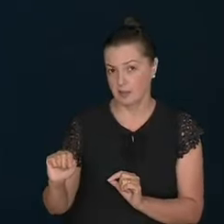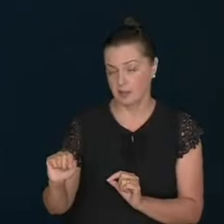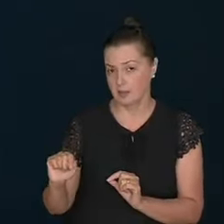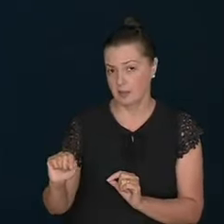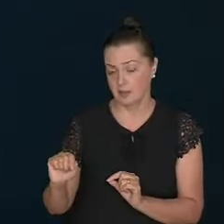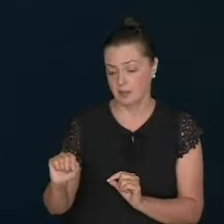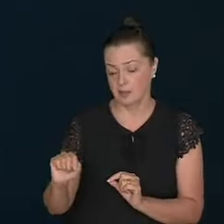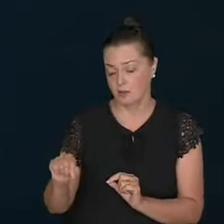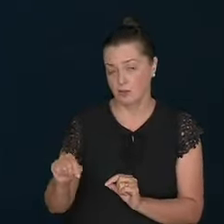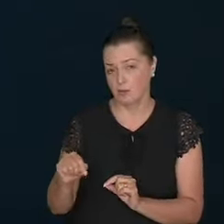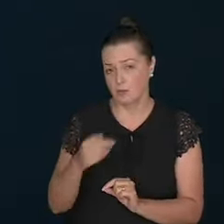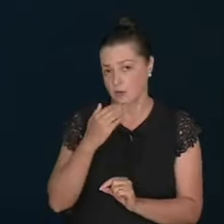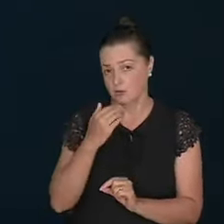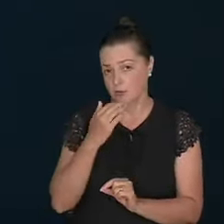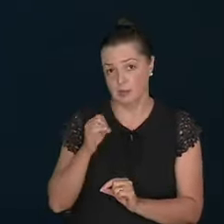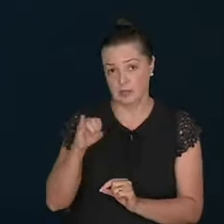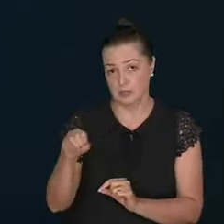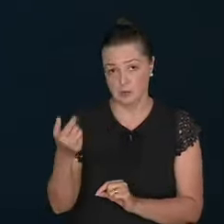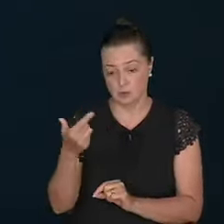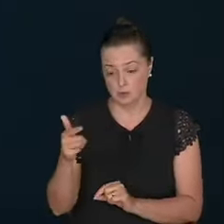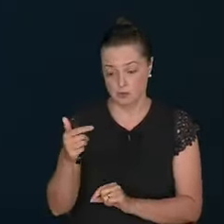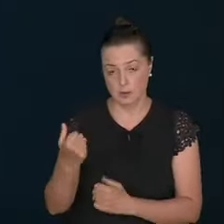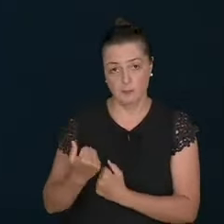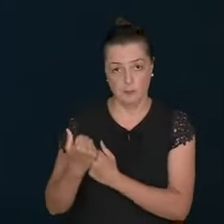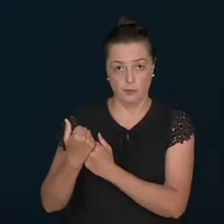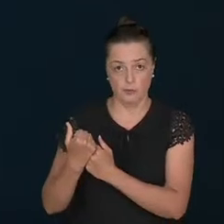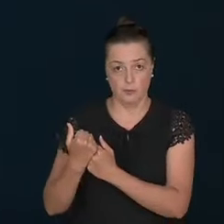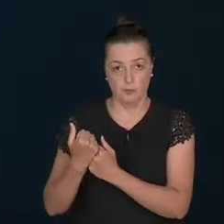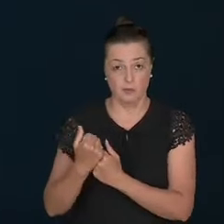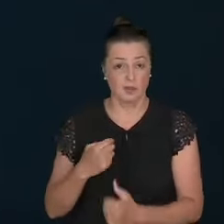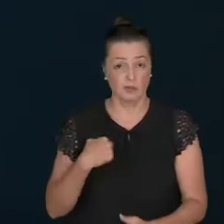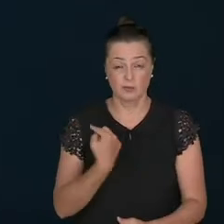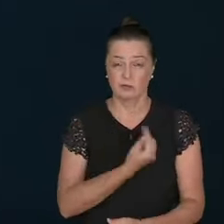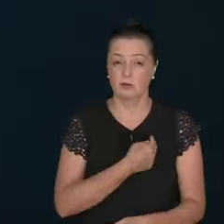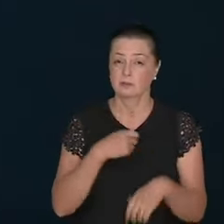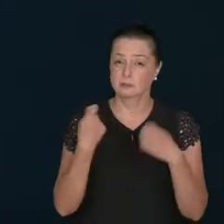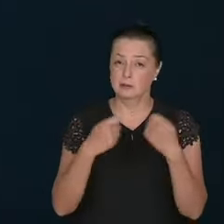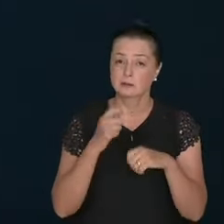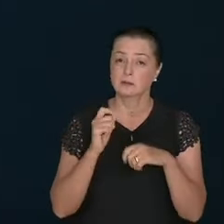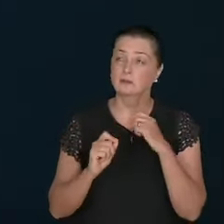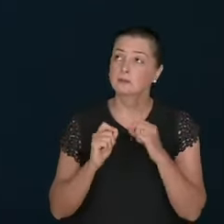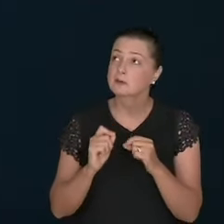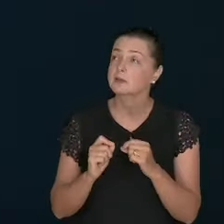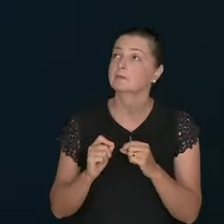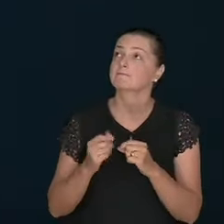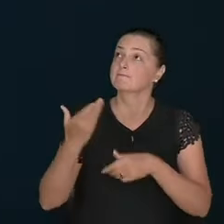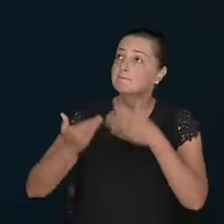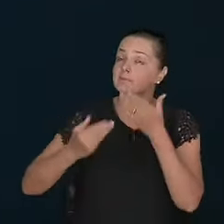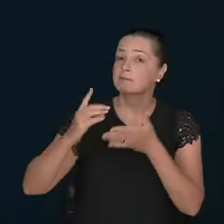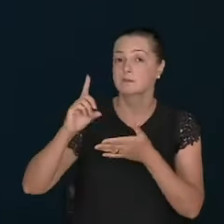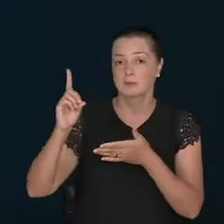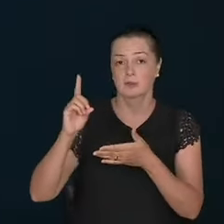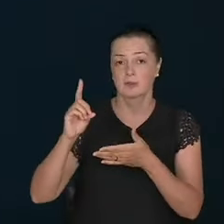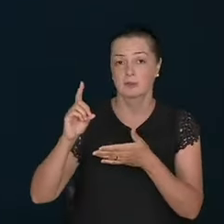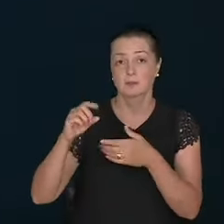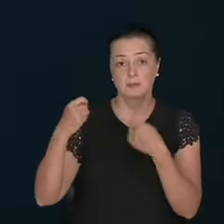spiritually. We are not. Pleasing God. We already. Lost. The fear. See.